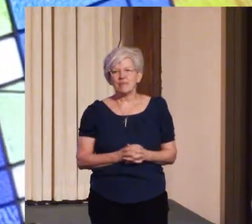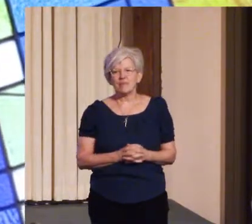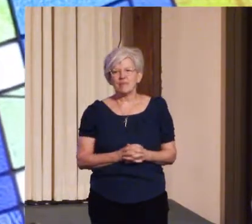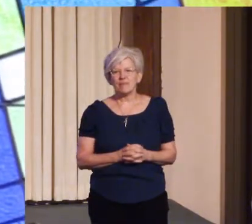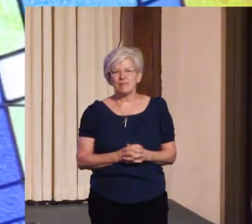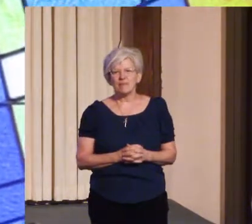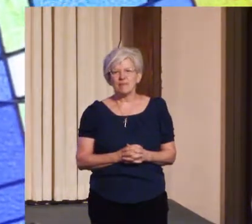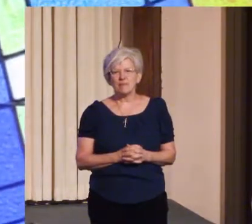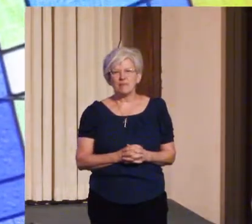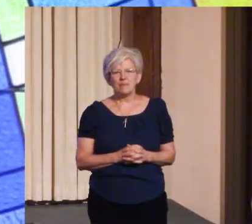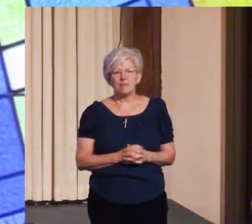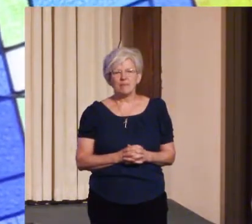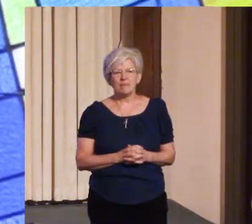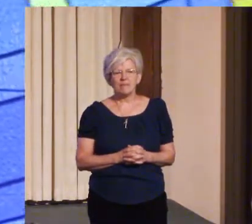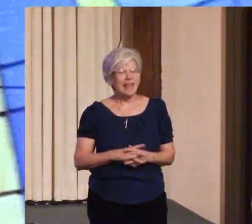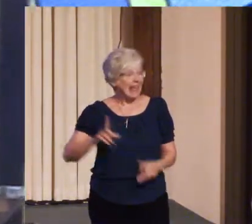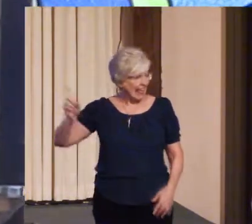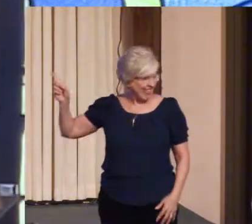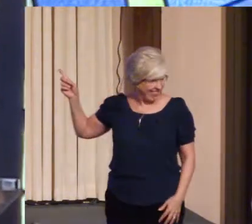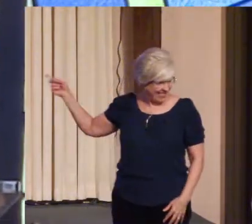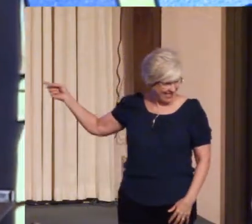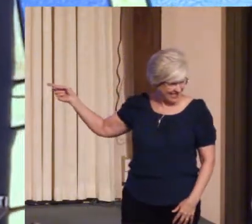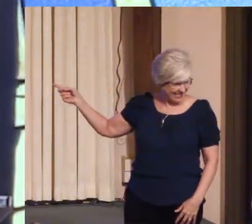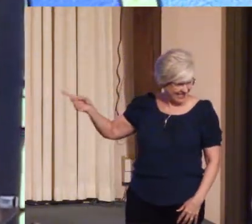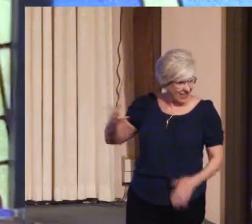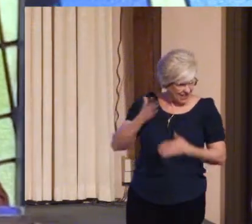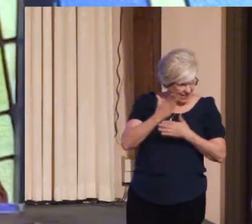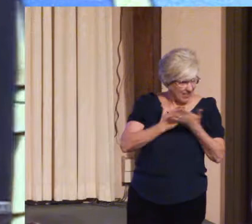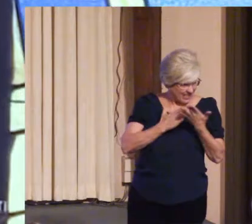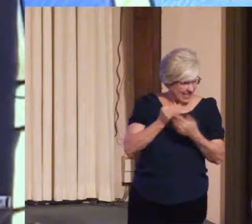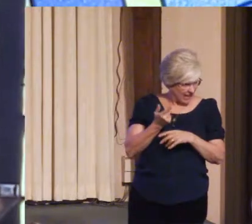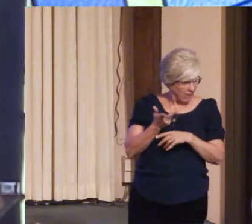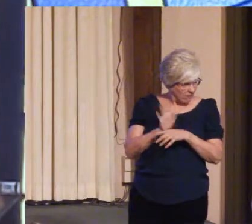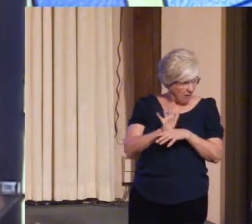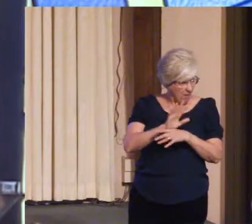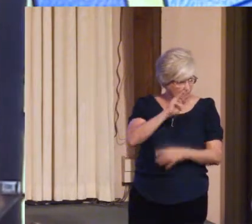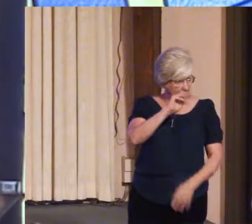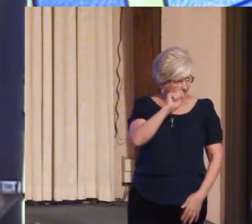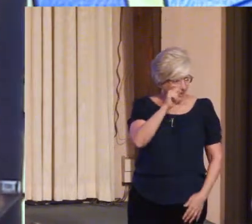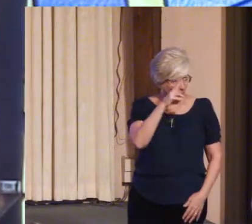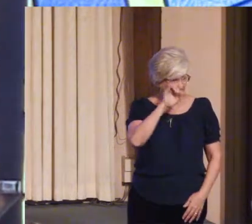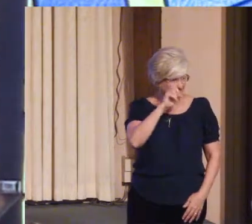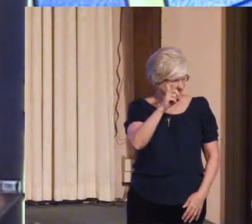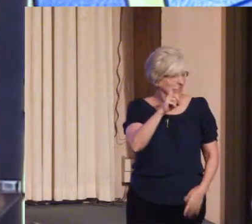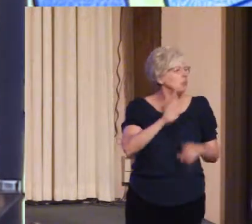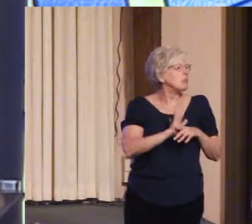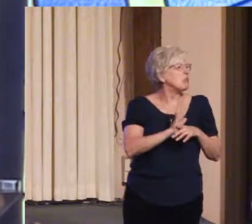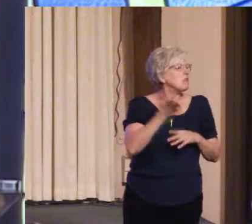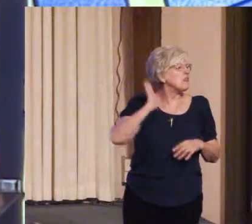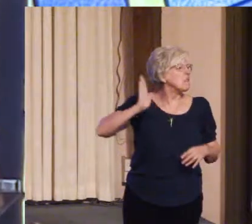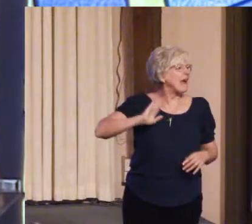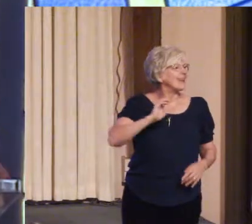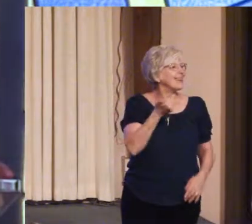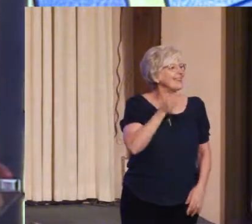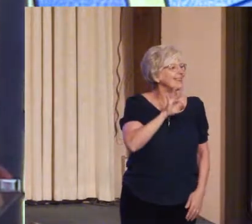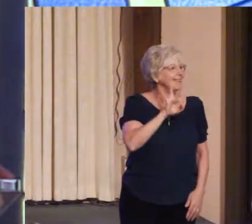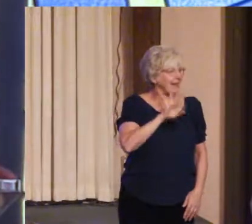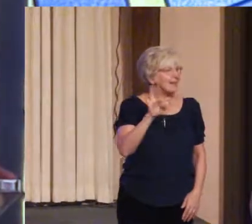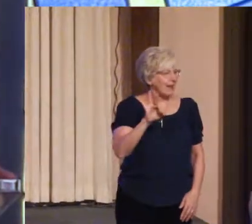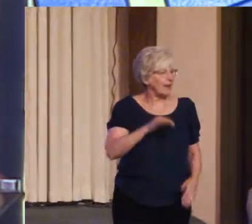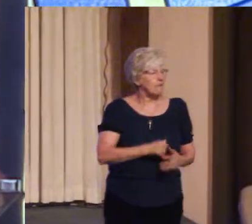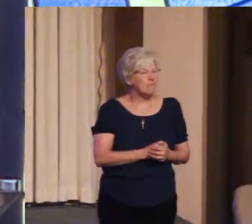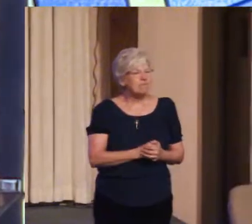This iconic scene from The Matrix, a movie from 1999, exactly